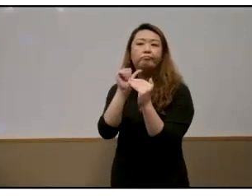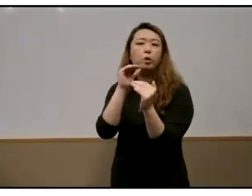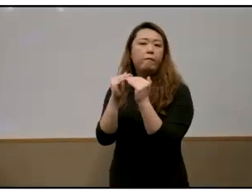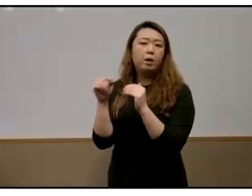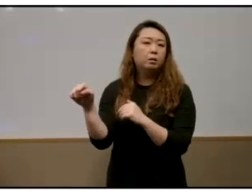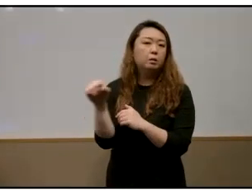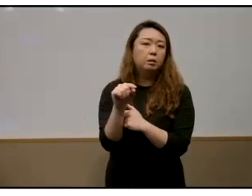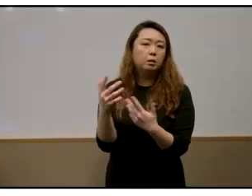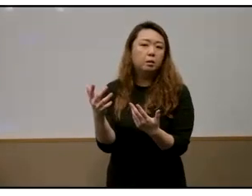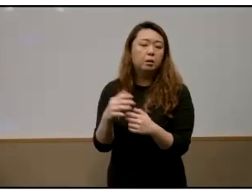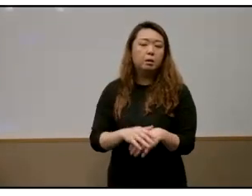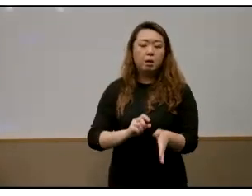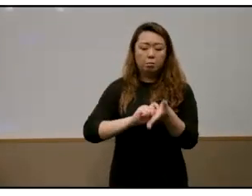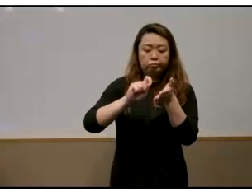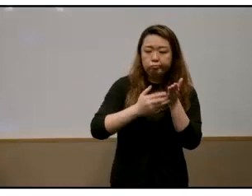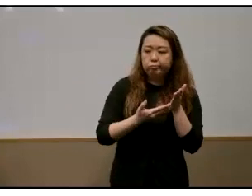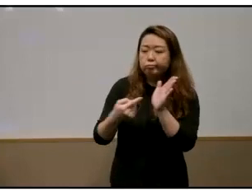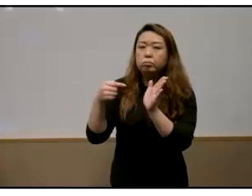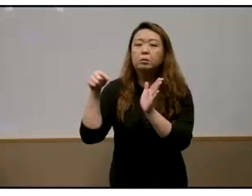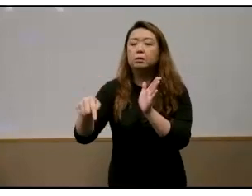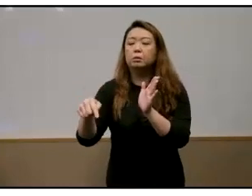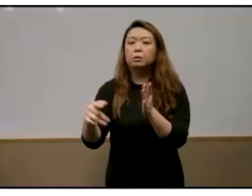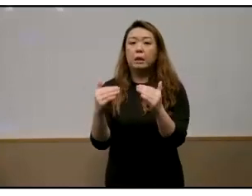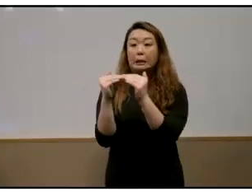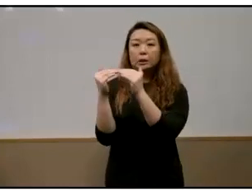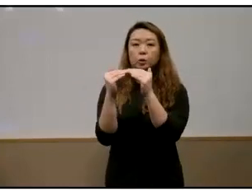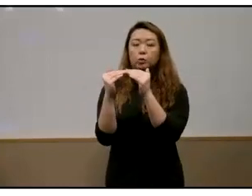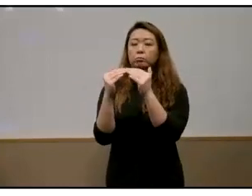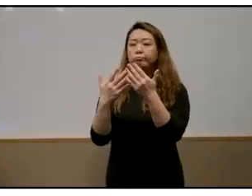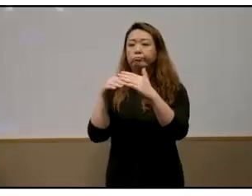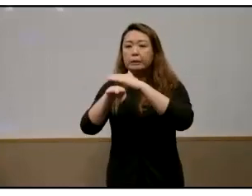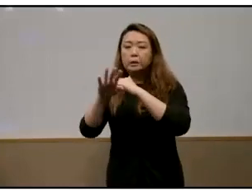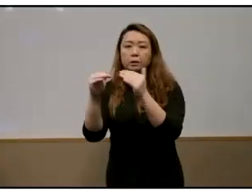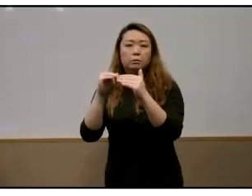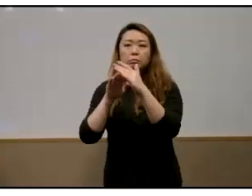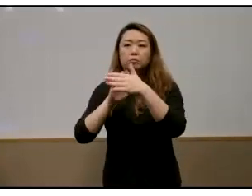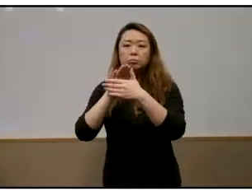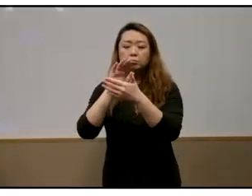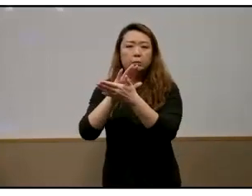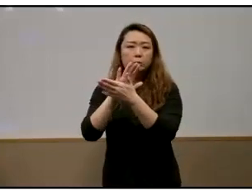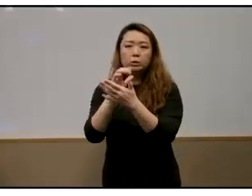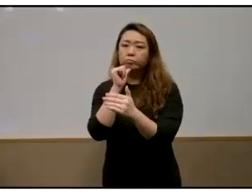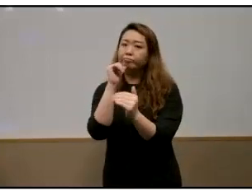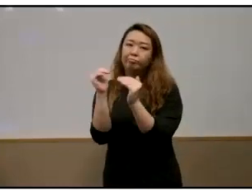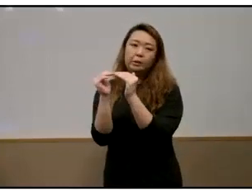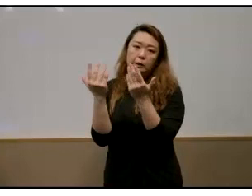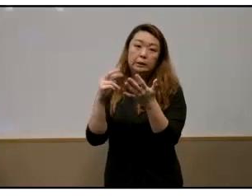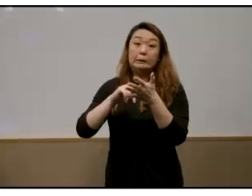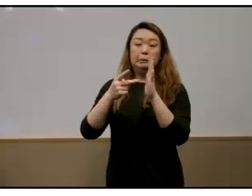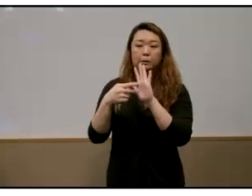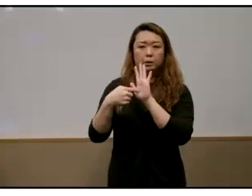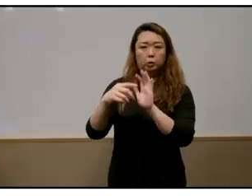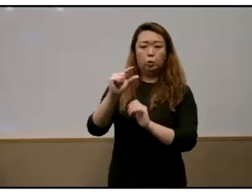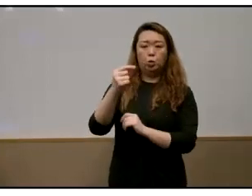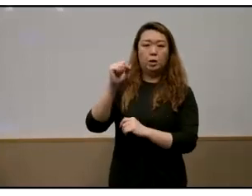suggests persistent and widening education inequalities in singapore for example there's quantitative data that suggests gaps in education